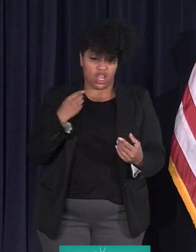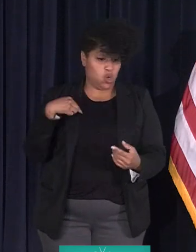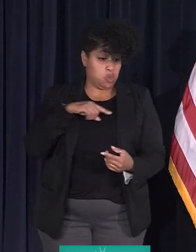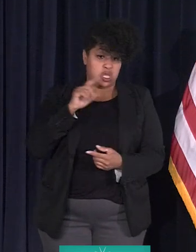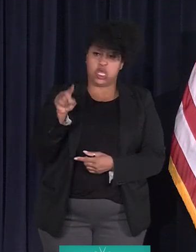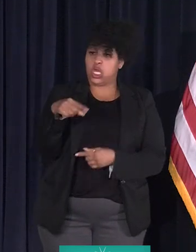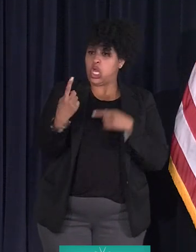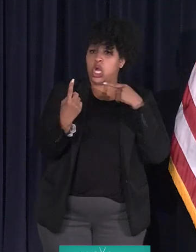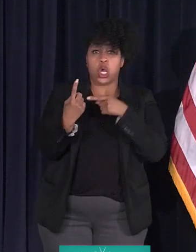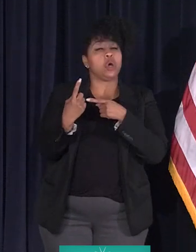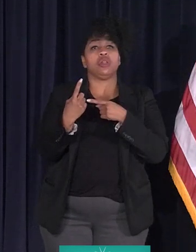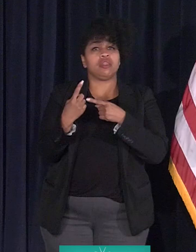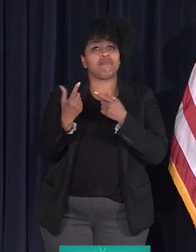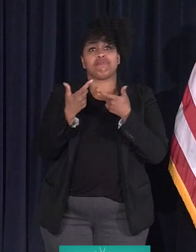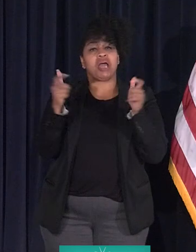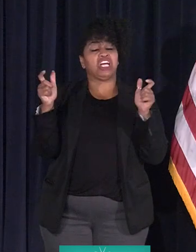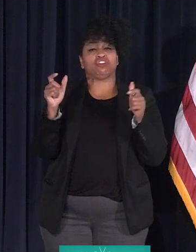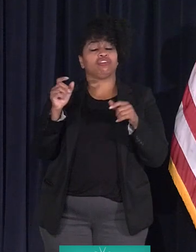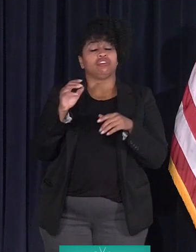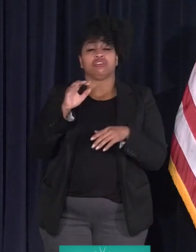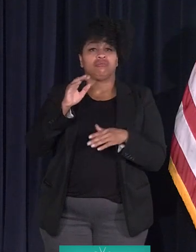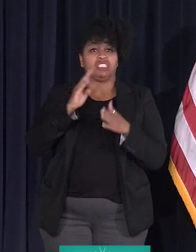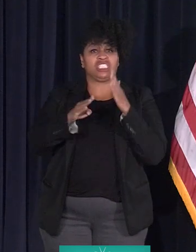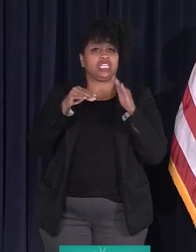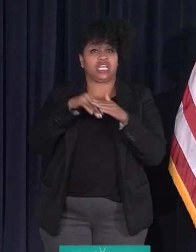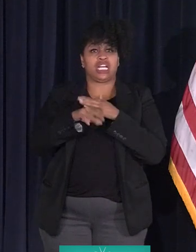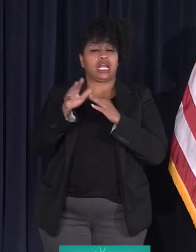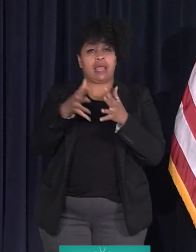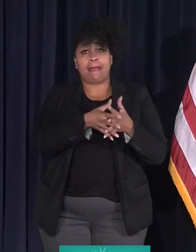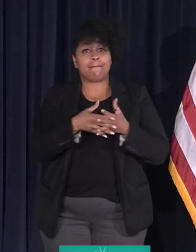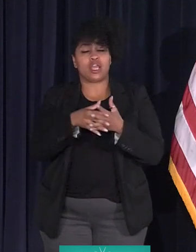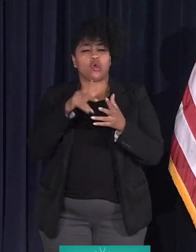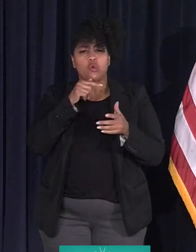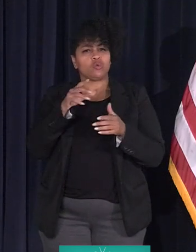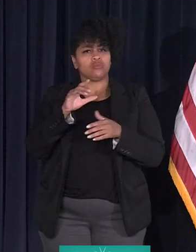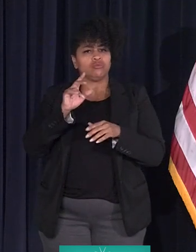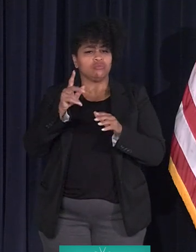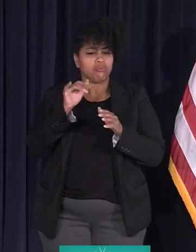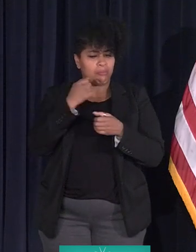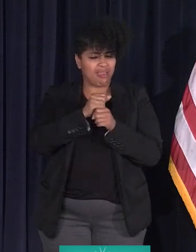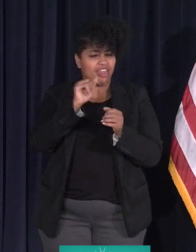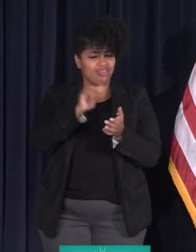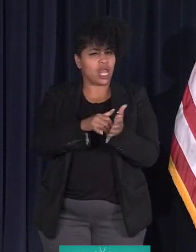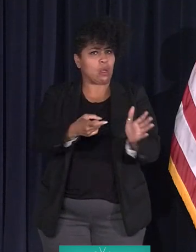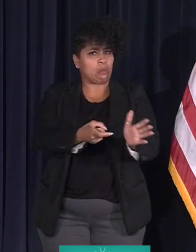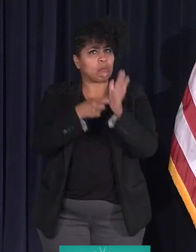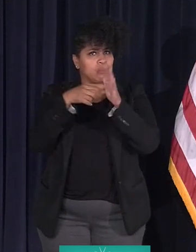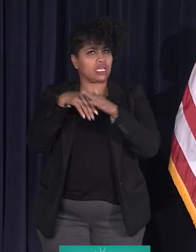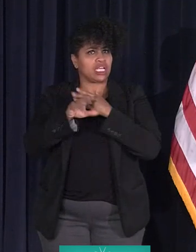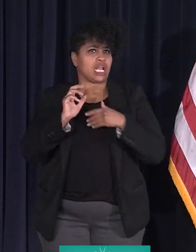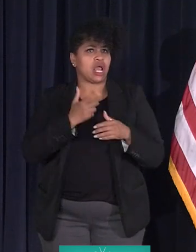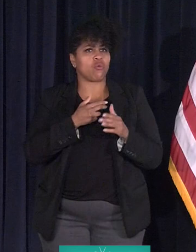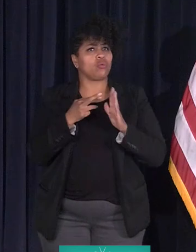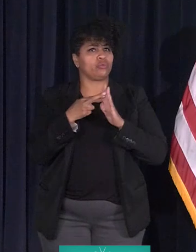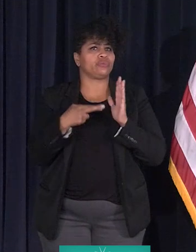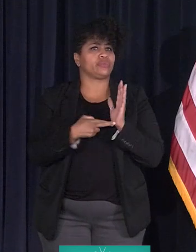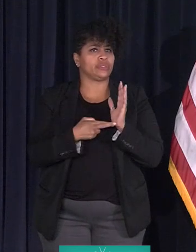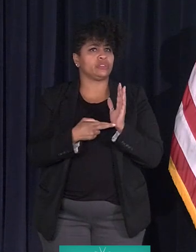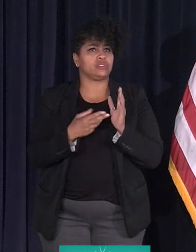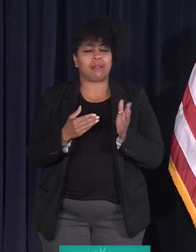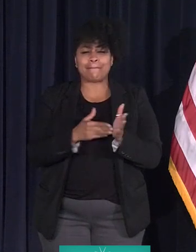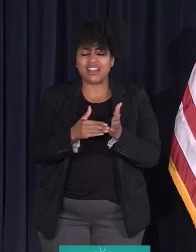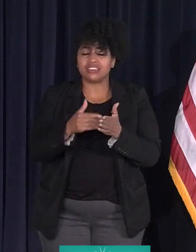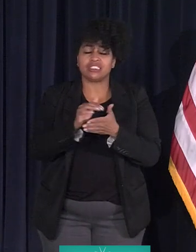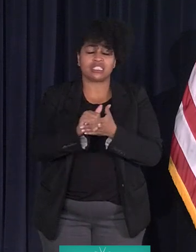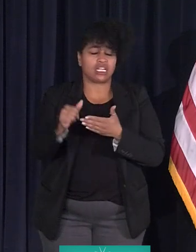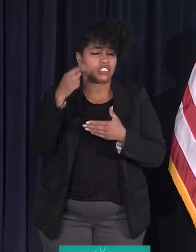America that has codified that in a community benefits ordinance. Our ordinance has yielded millions of dollars in benefits for residents. And